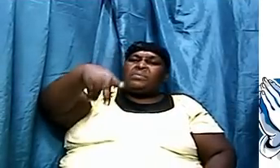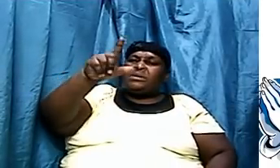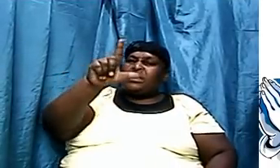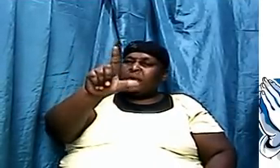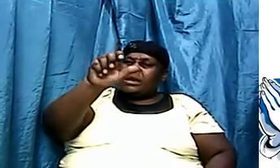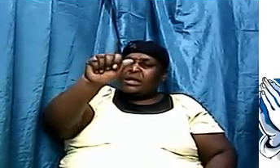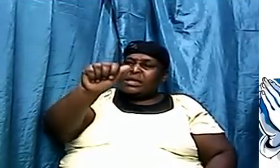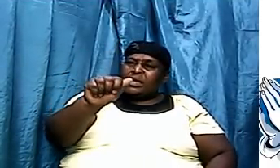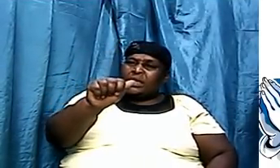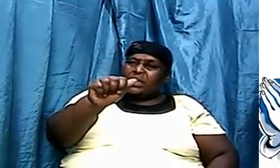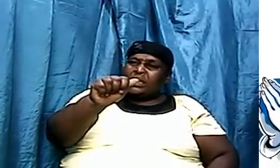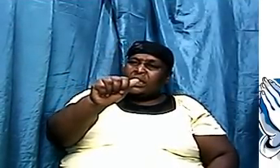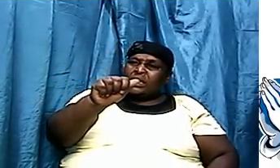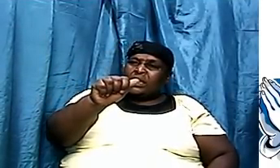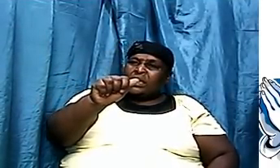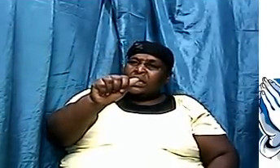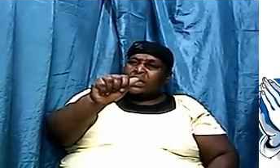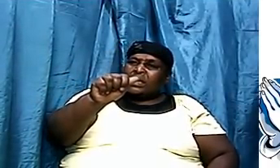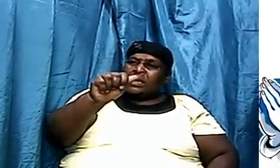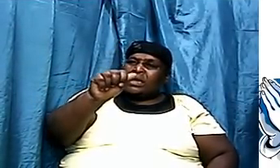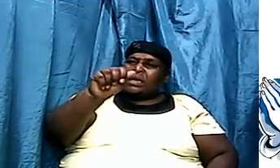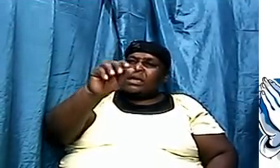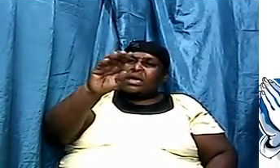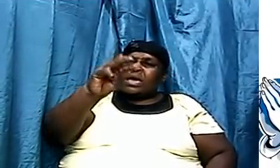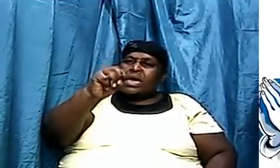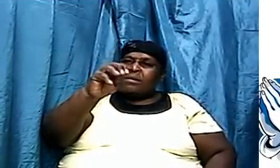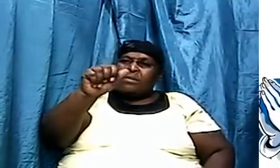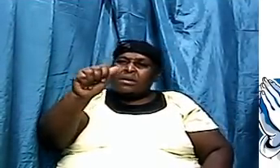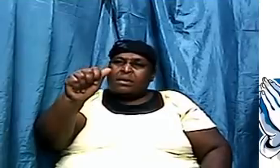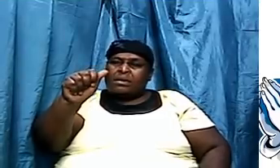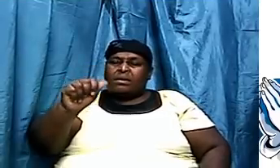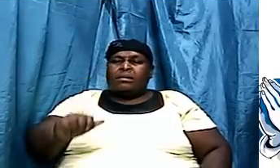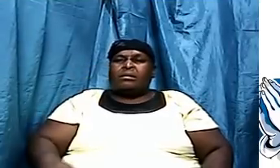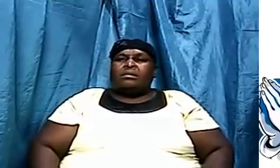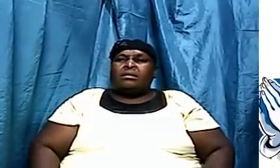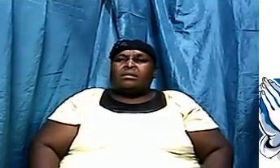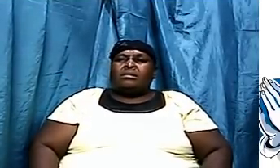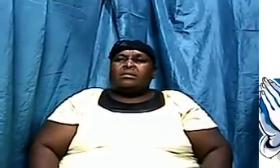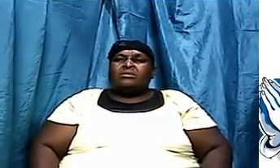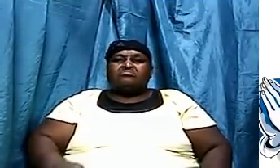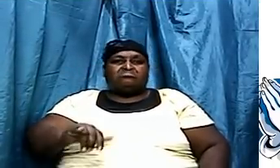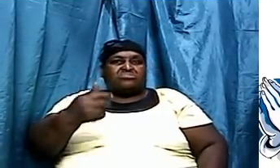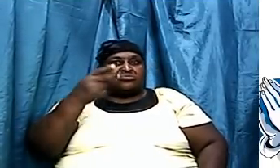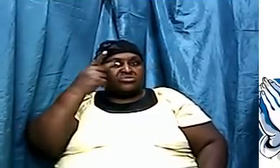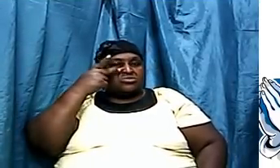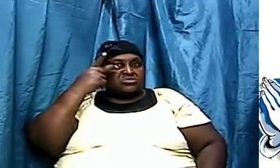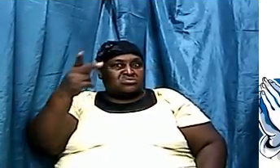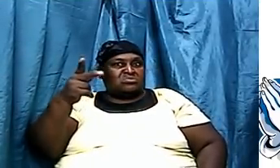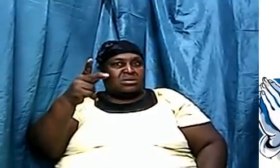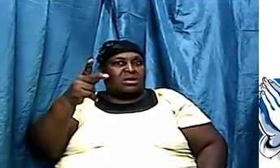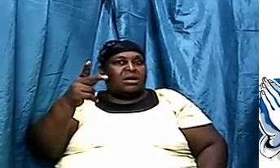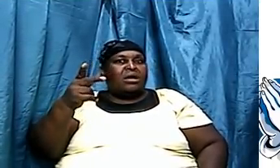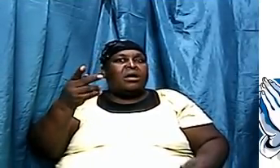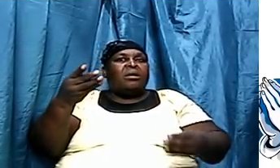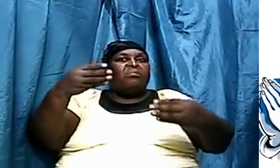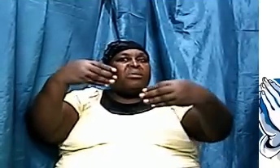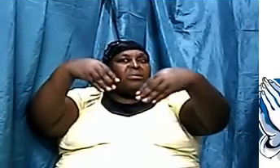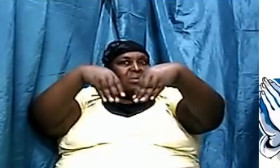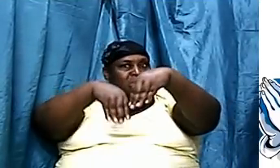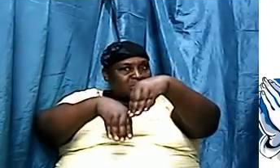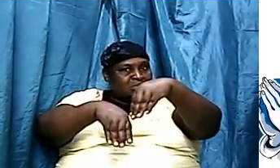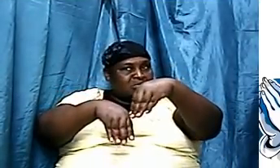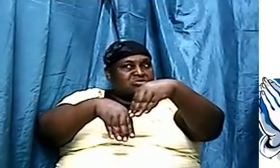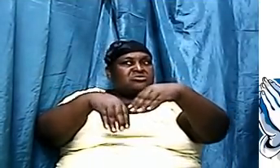I could not stop here in Bible study tonight. Because we just look at biology alone. And we are seeing